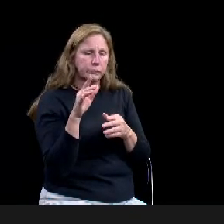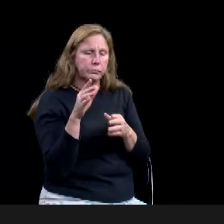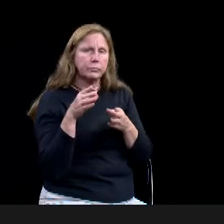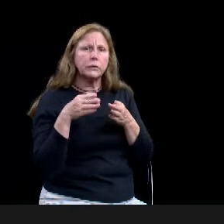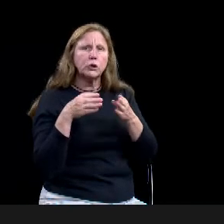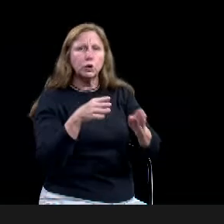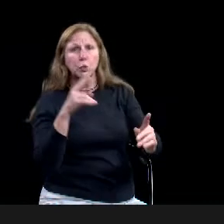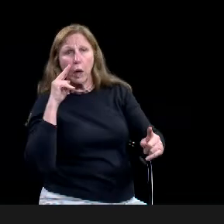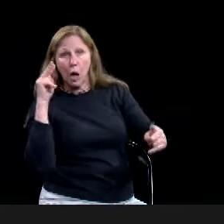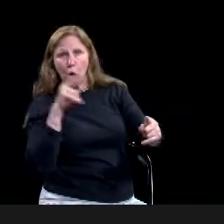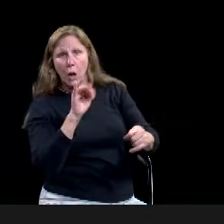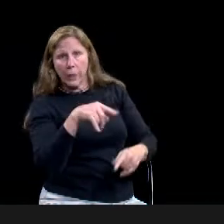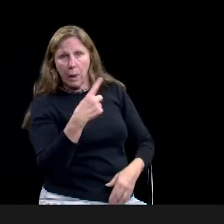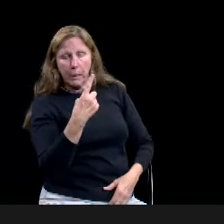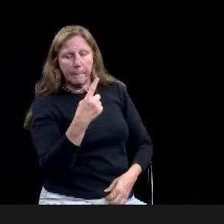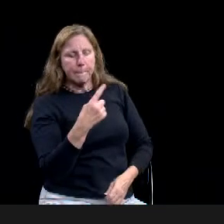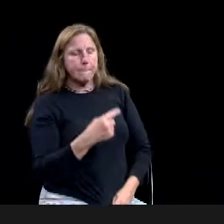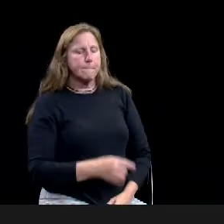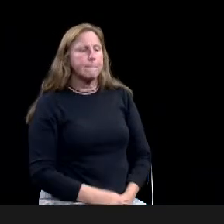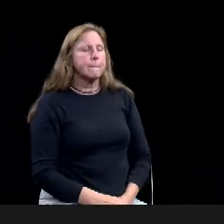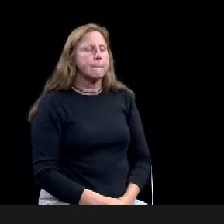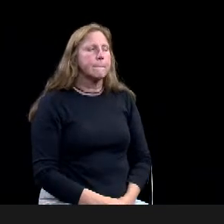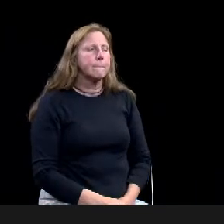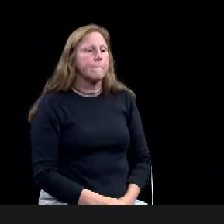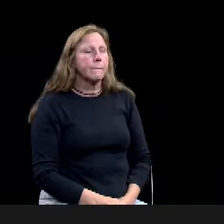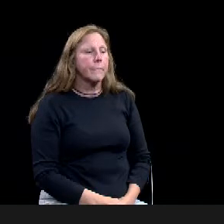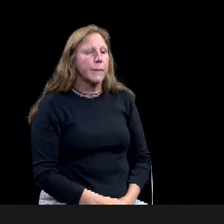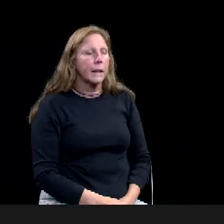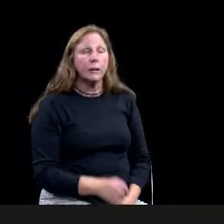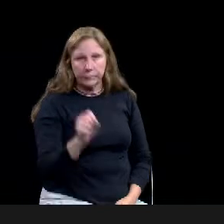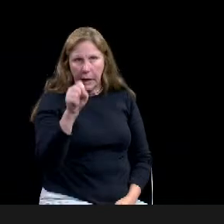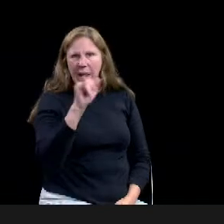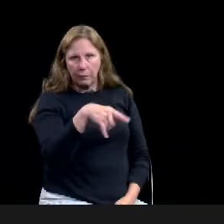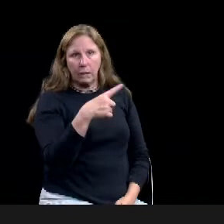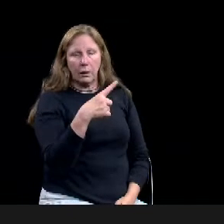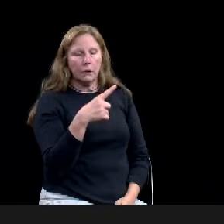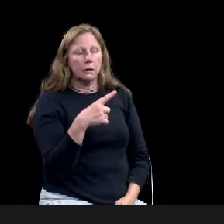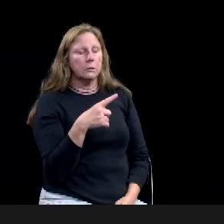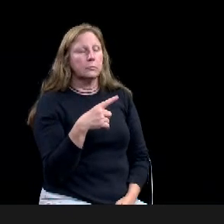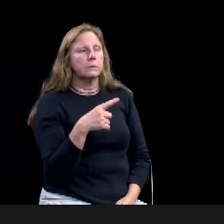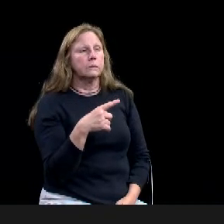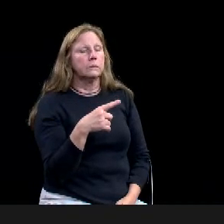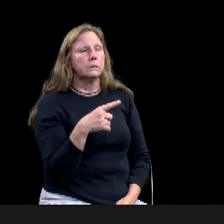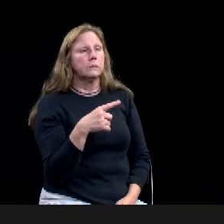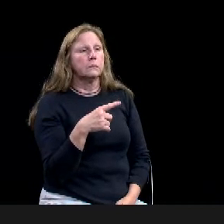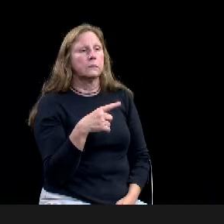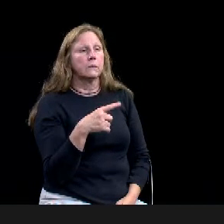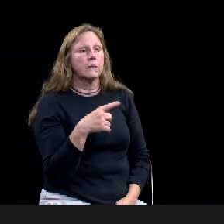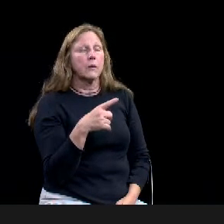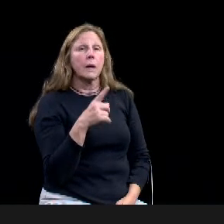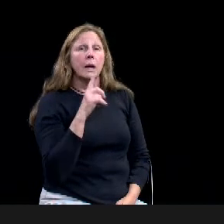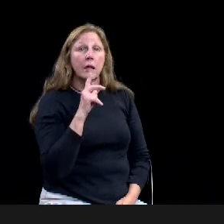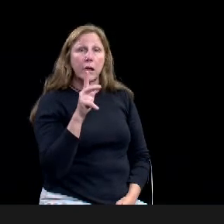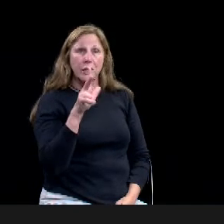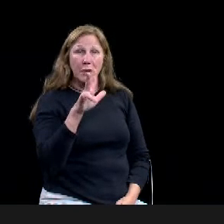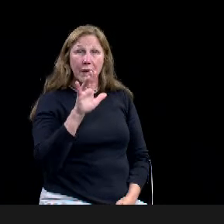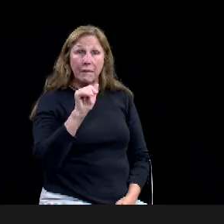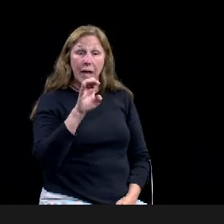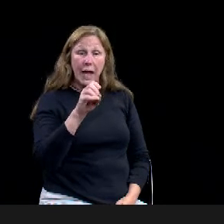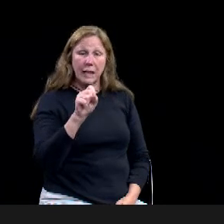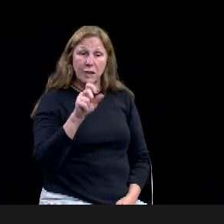because if it's 35 acres, I know in 35 acres, you could make a little community, couldn't you? Yeah. Yeah. The,